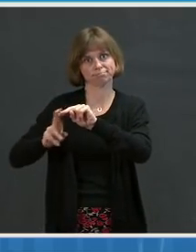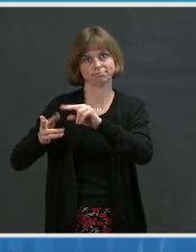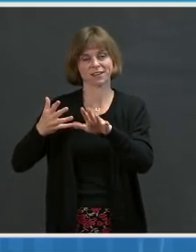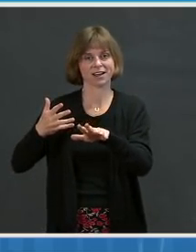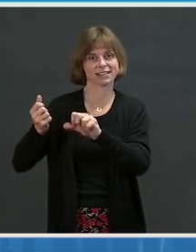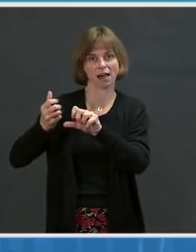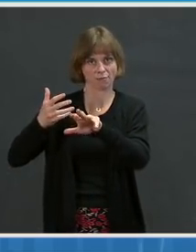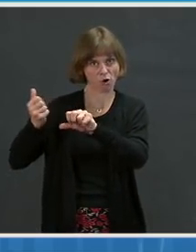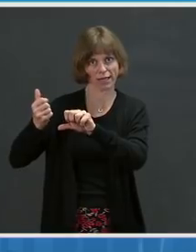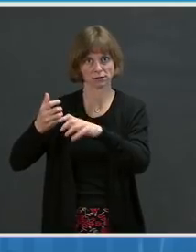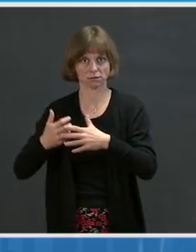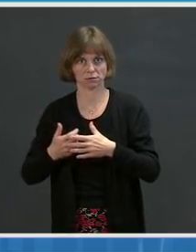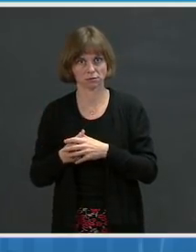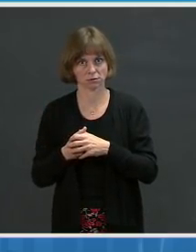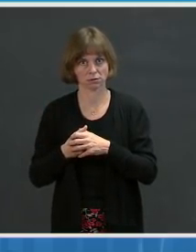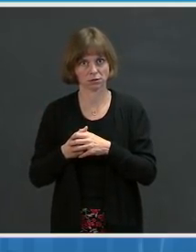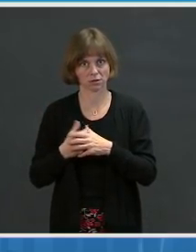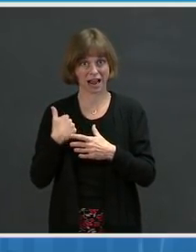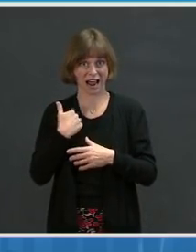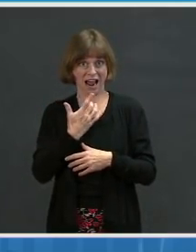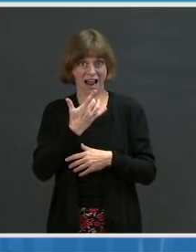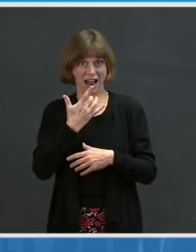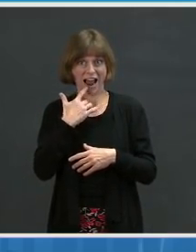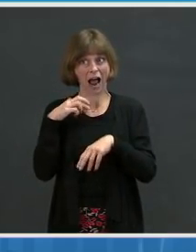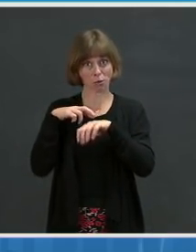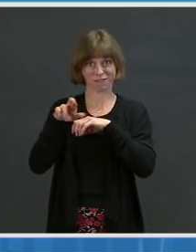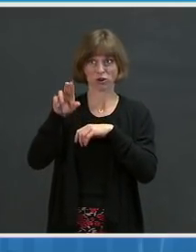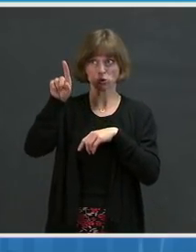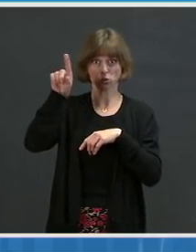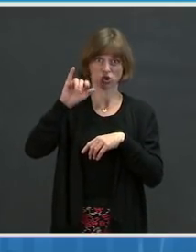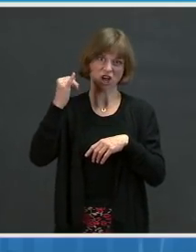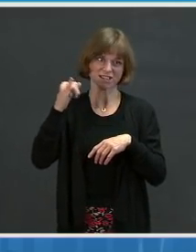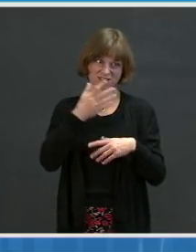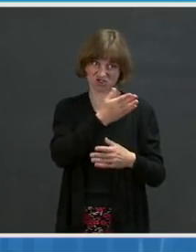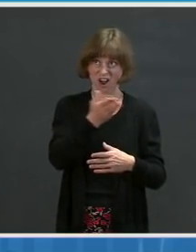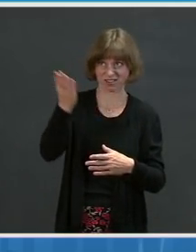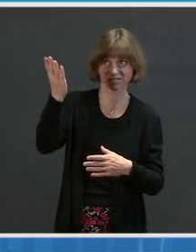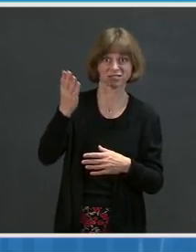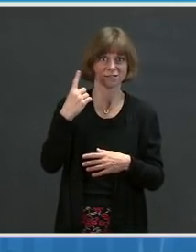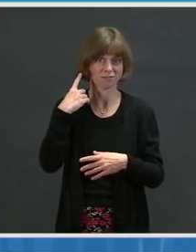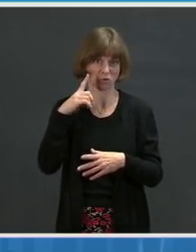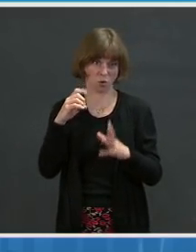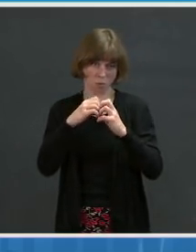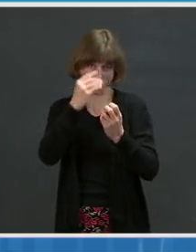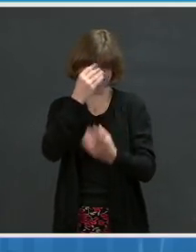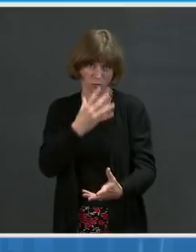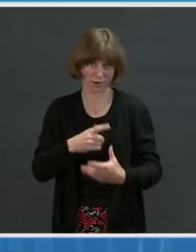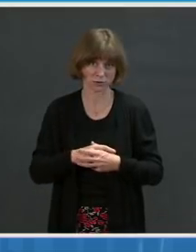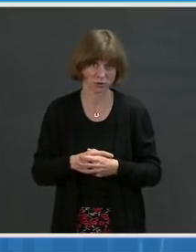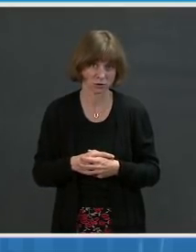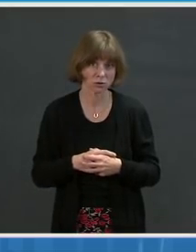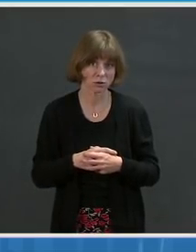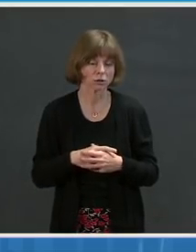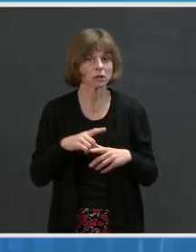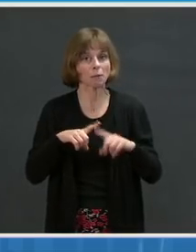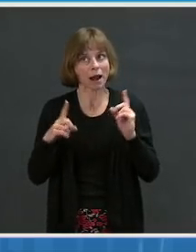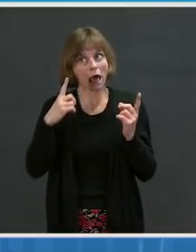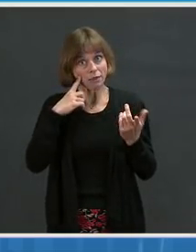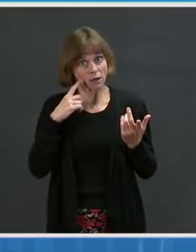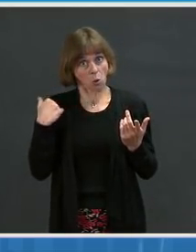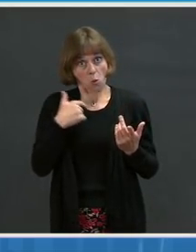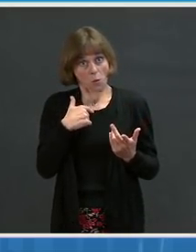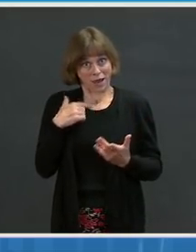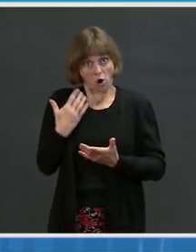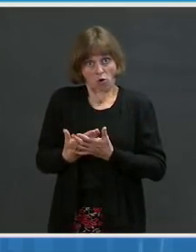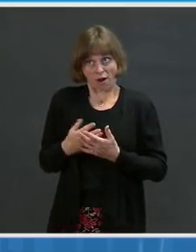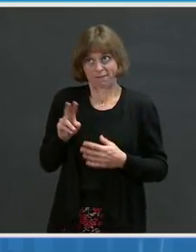And I would refer, you know, you to J&J for any more specifics. But I think, you know, it was disappointing when we arrived.